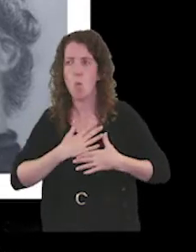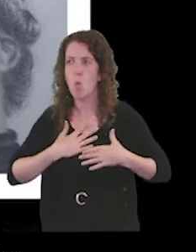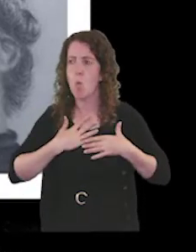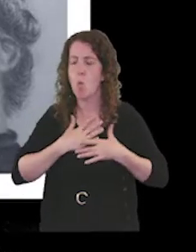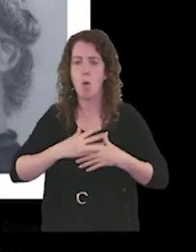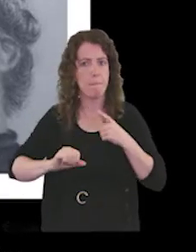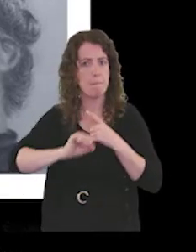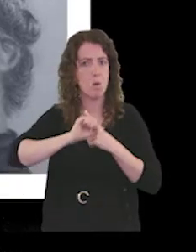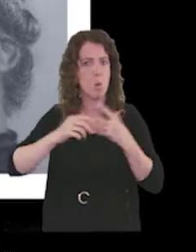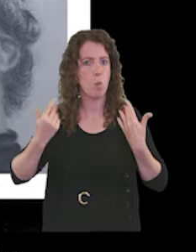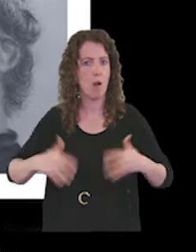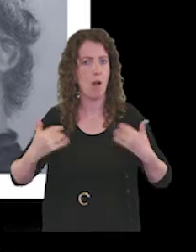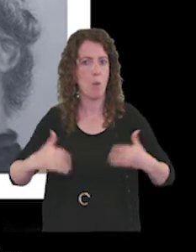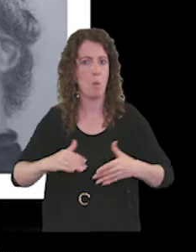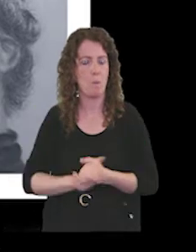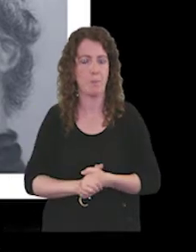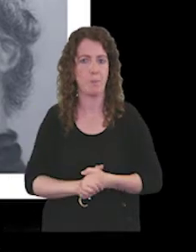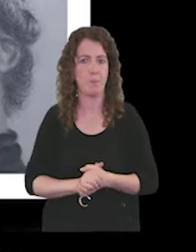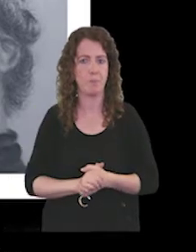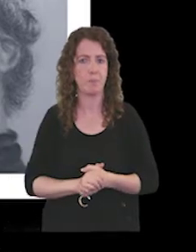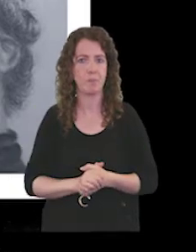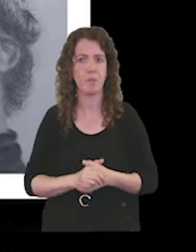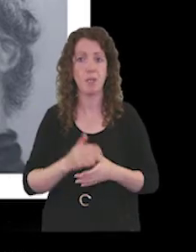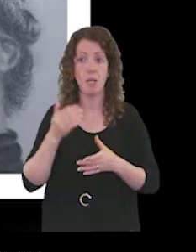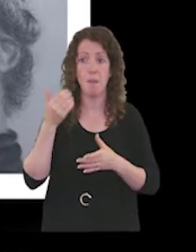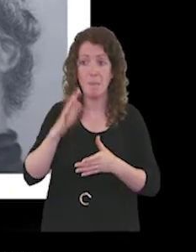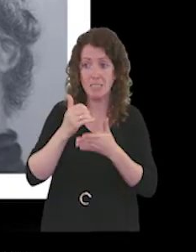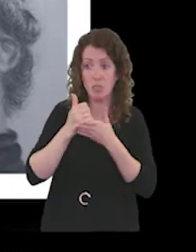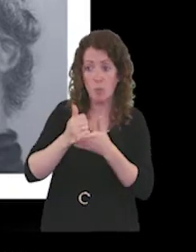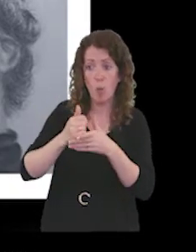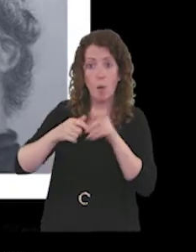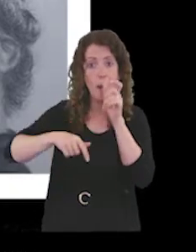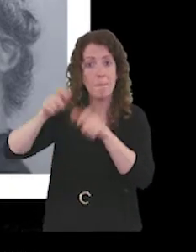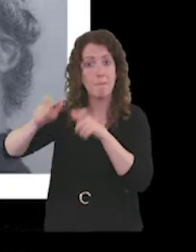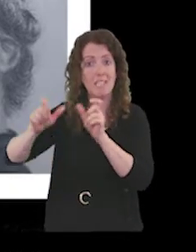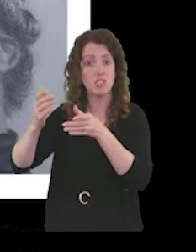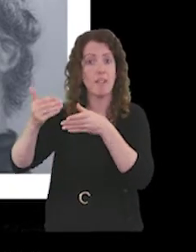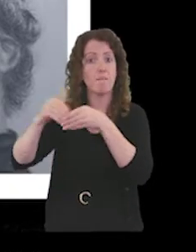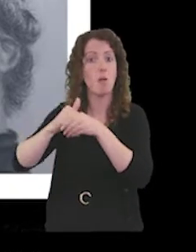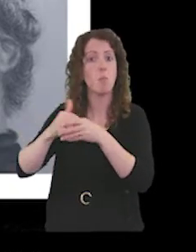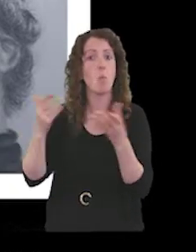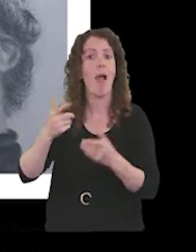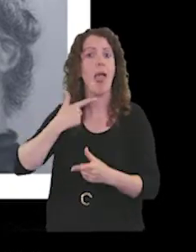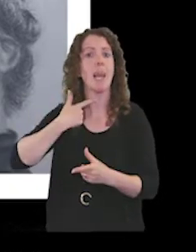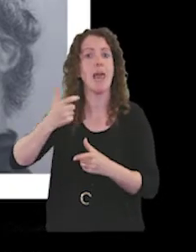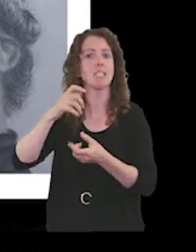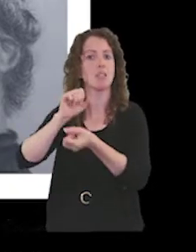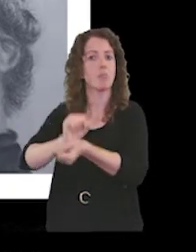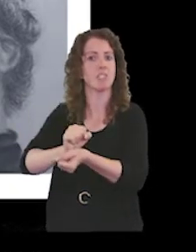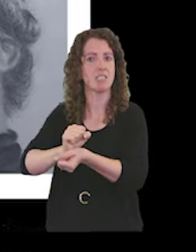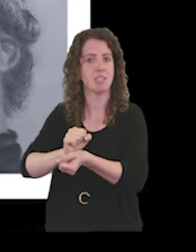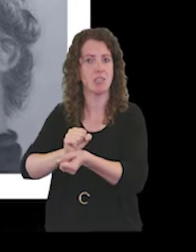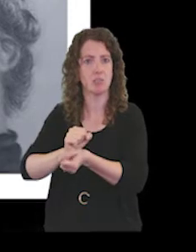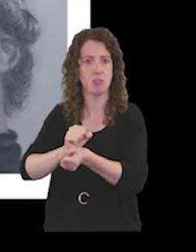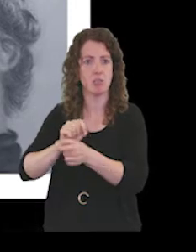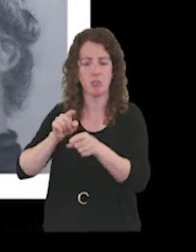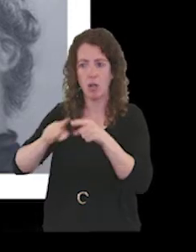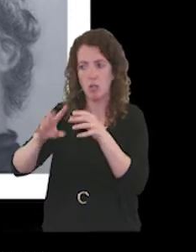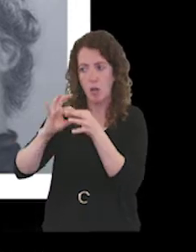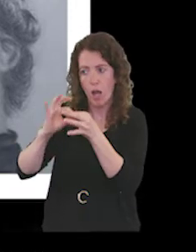been supporting patient involvement in Leicester prison, finding new ways to engage with patients using local charity